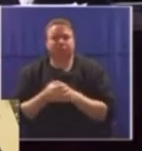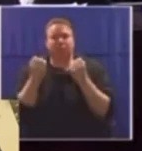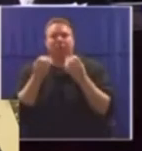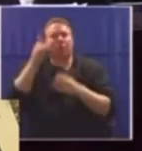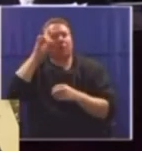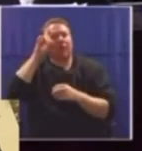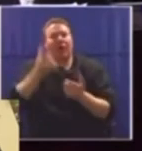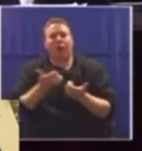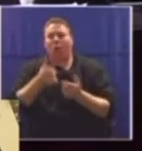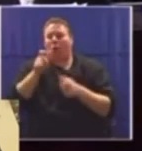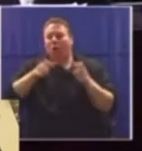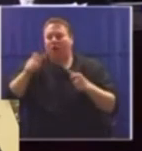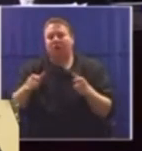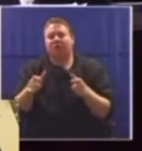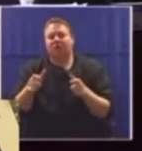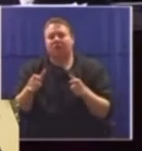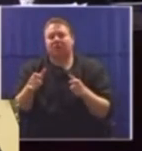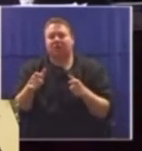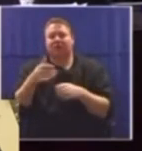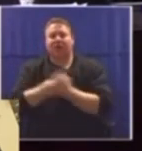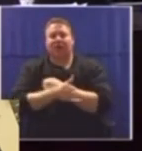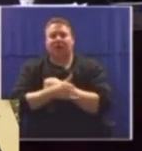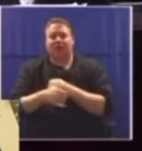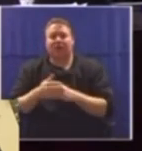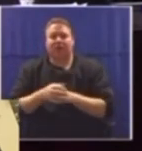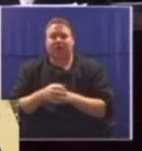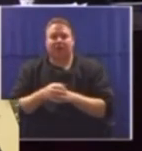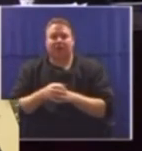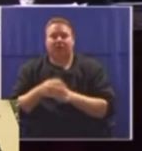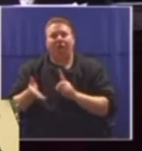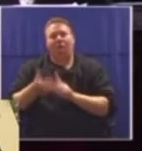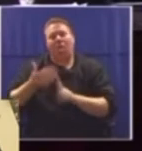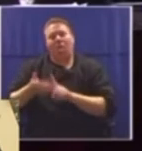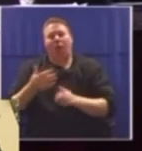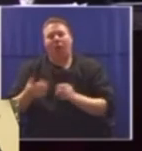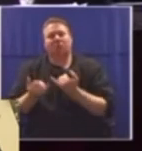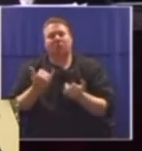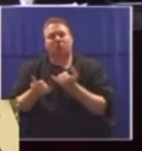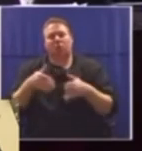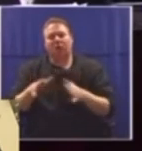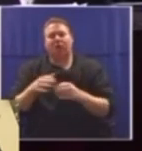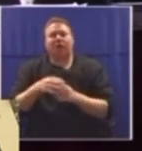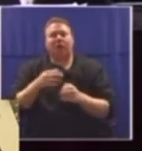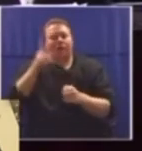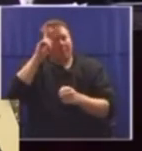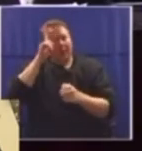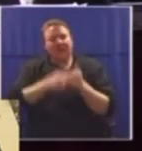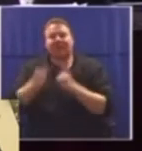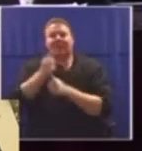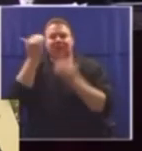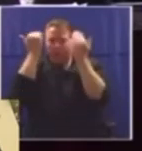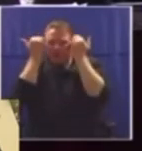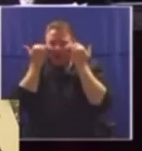lawyers in this country are sexually exploited by Black senior advocates, by Black senior judges,